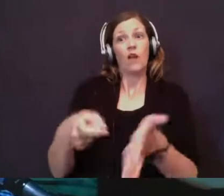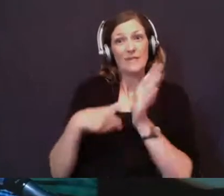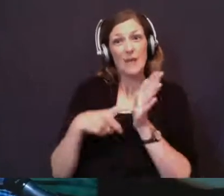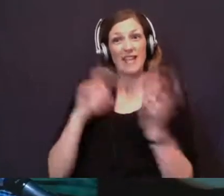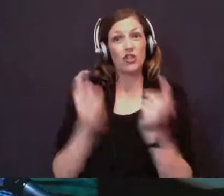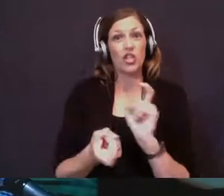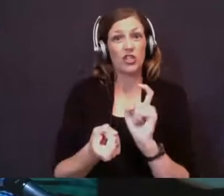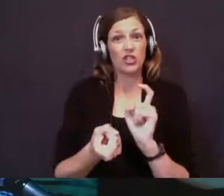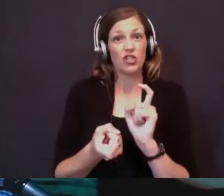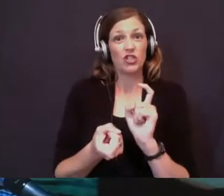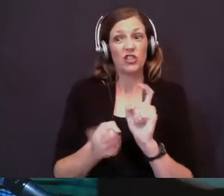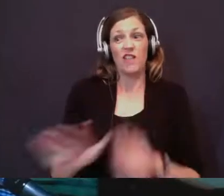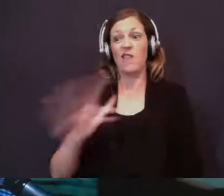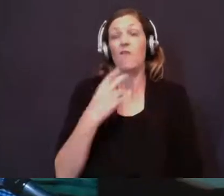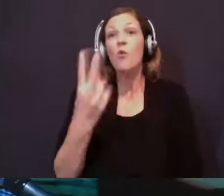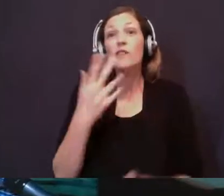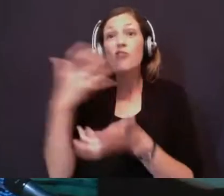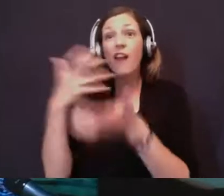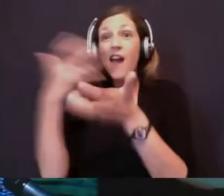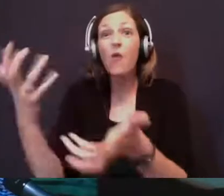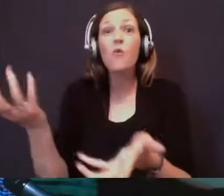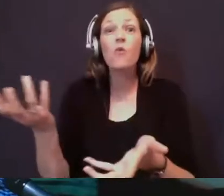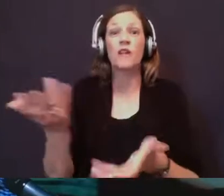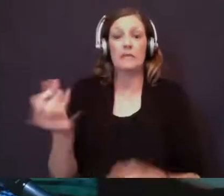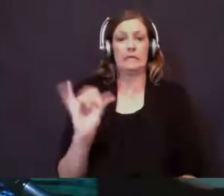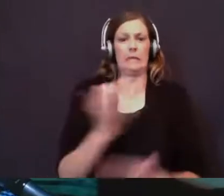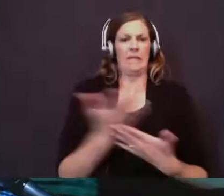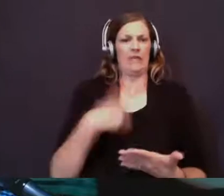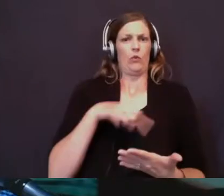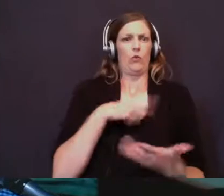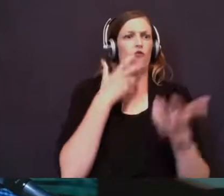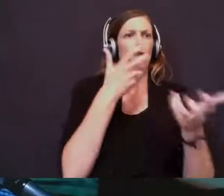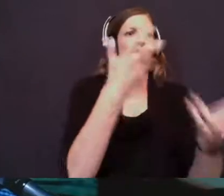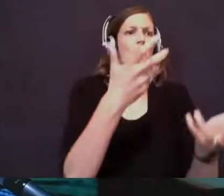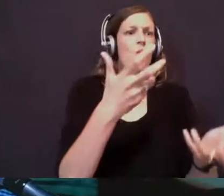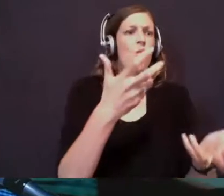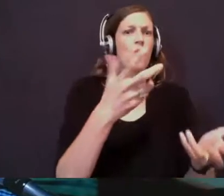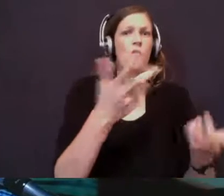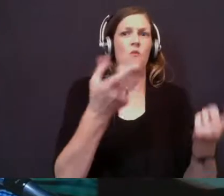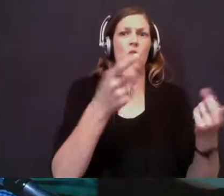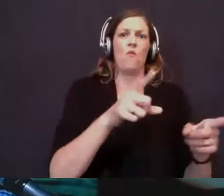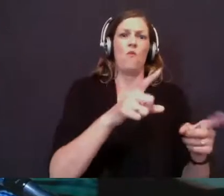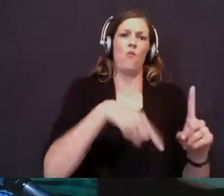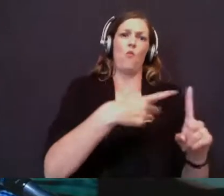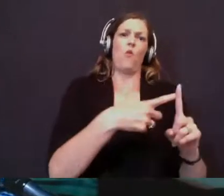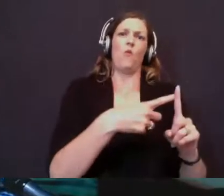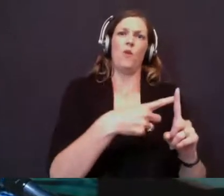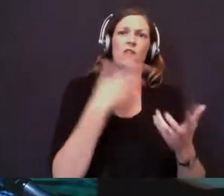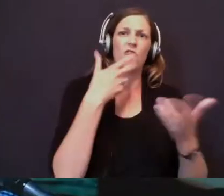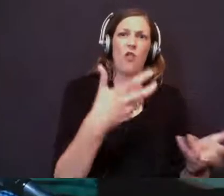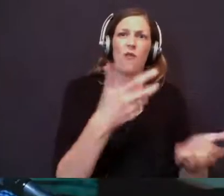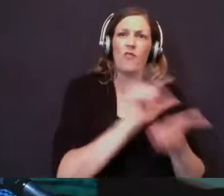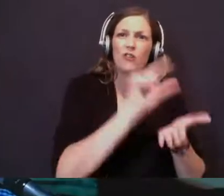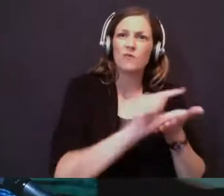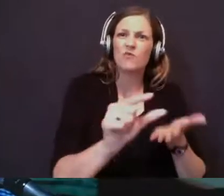reality is, their voice is crying out. And it's the same thing that we cry out when we talk about the gospel, that change is to be found in equality, in justice,